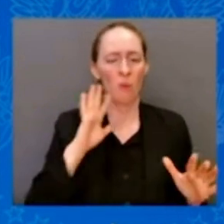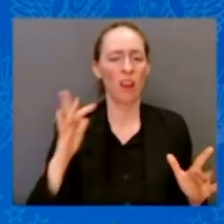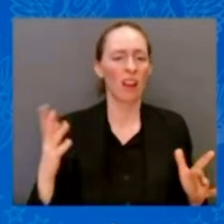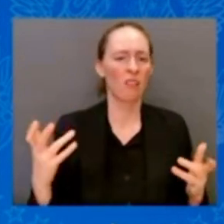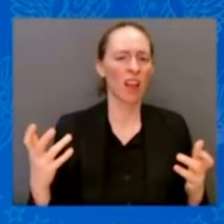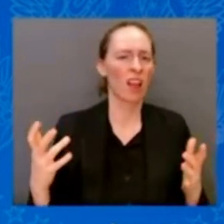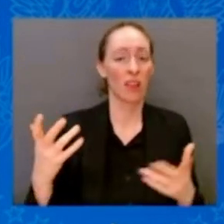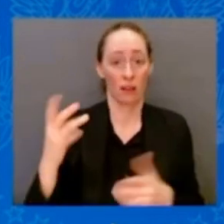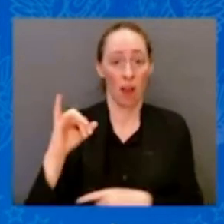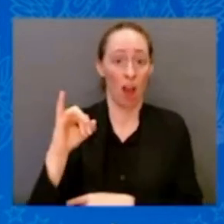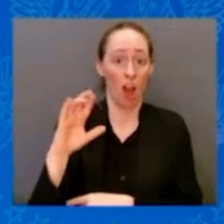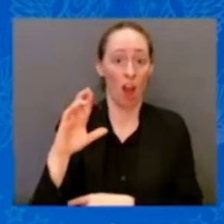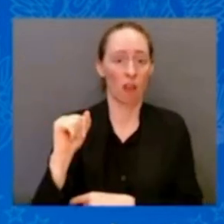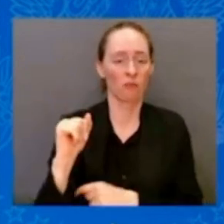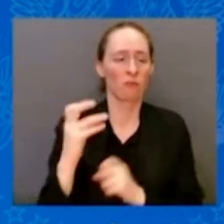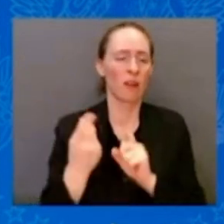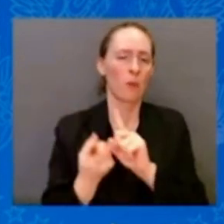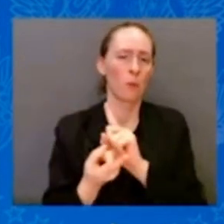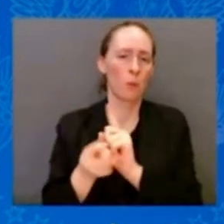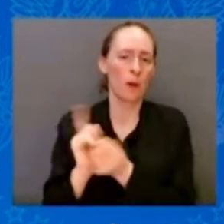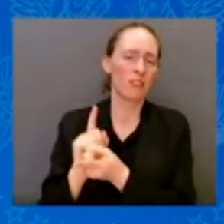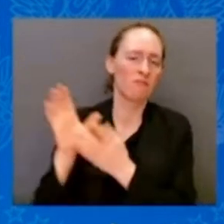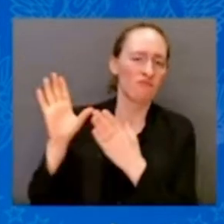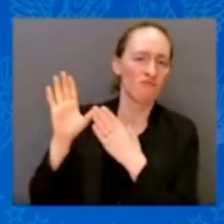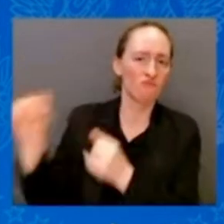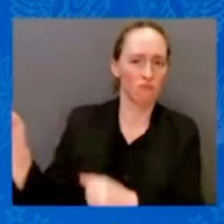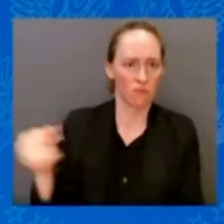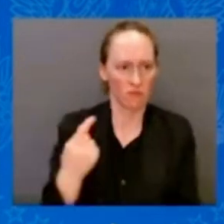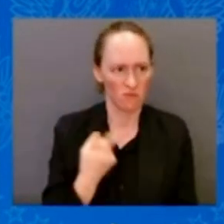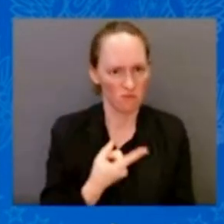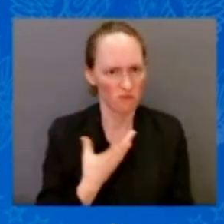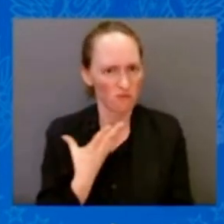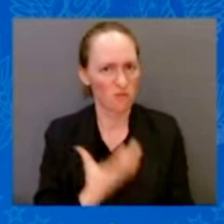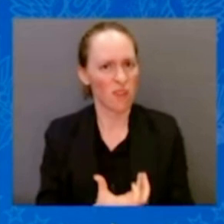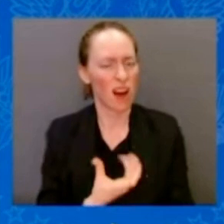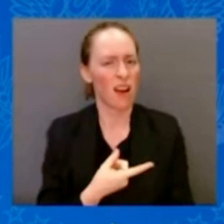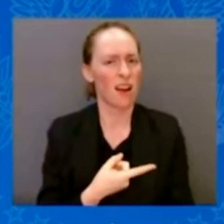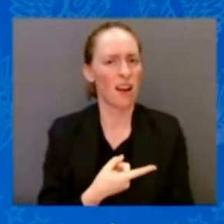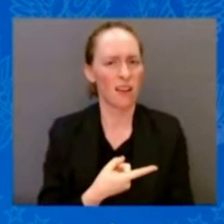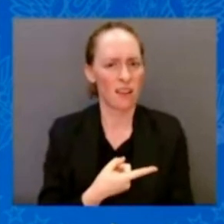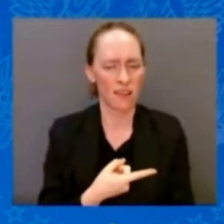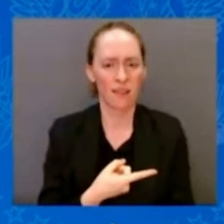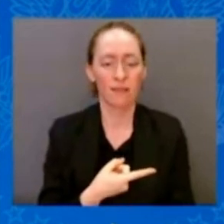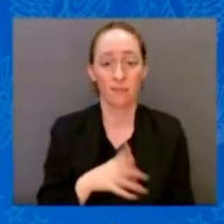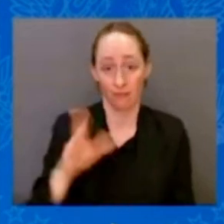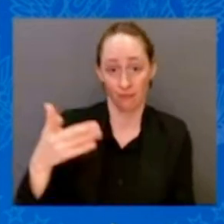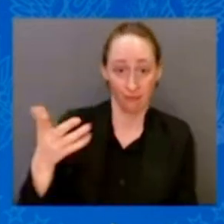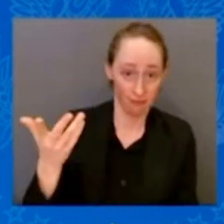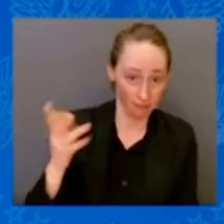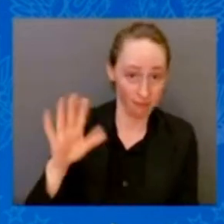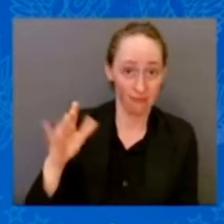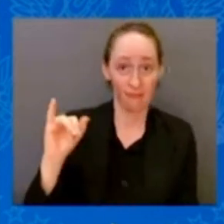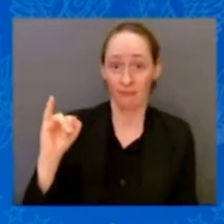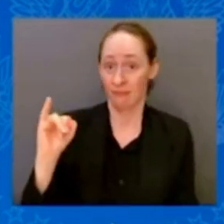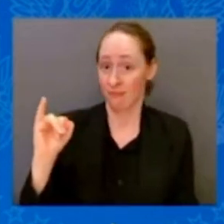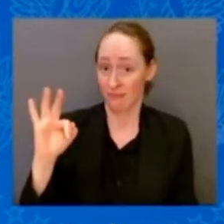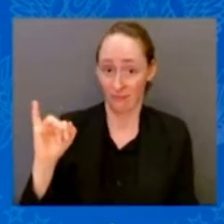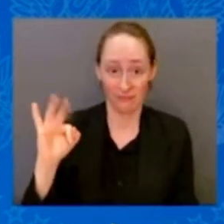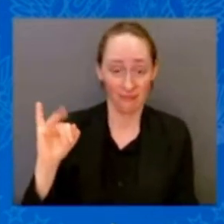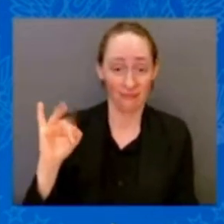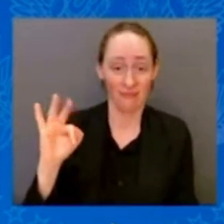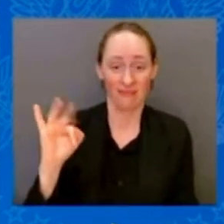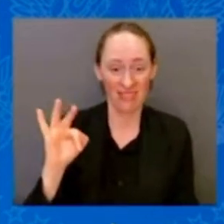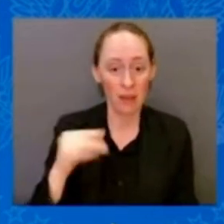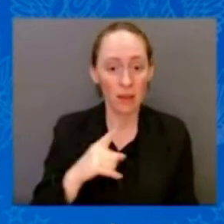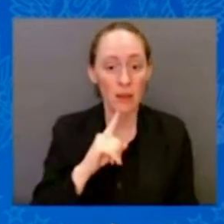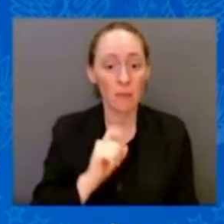The power we just gave Medicare to negotiate lower — lower prescription drug prices goes away. That $2,000 cap next